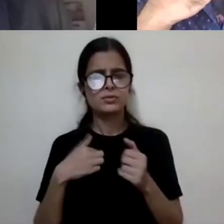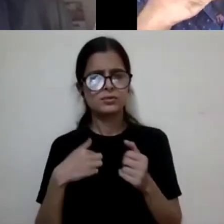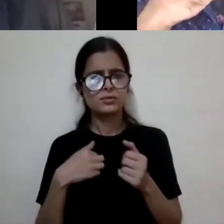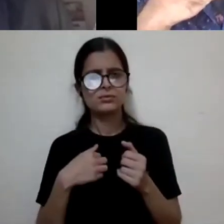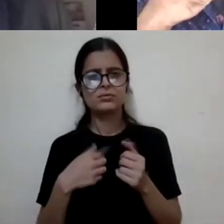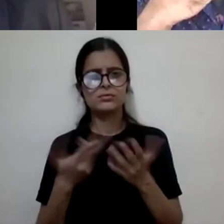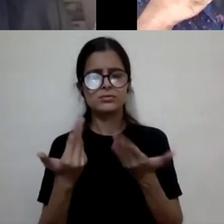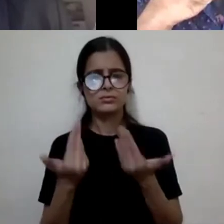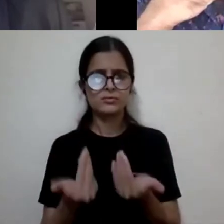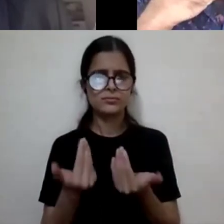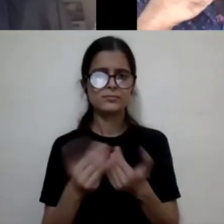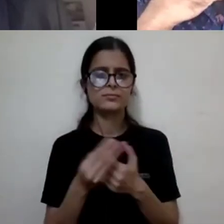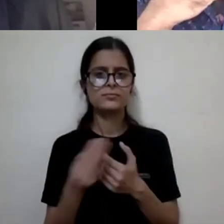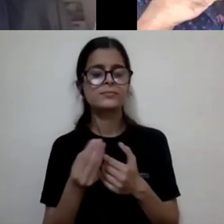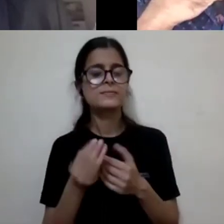now,